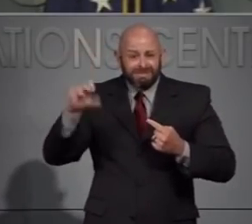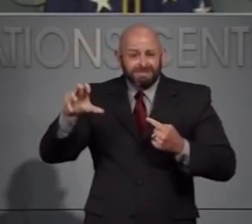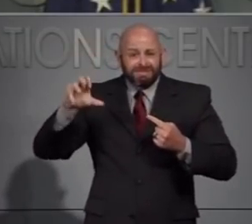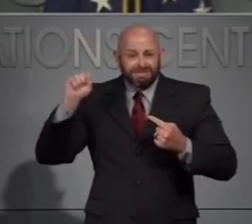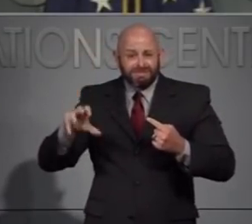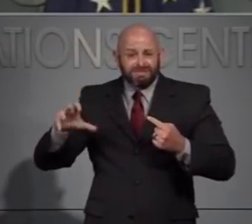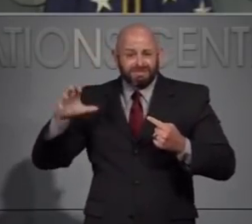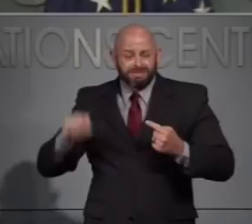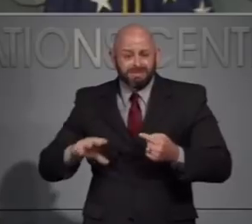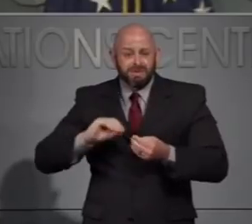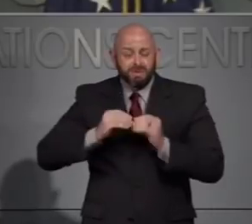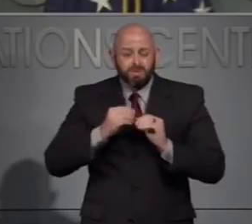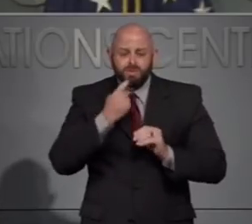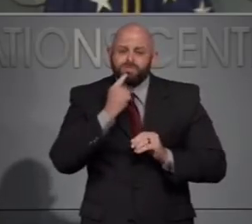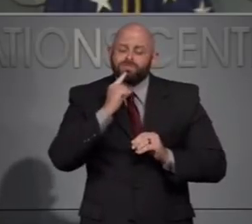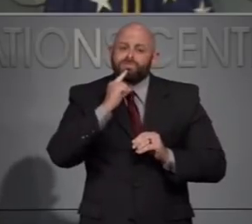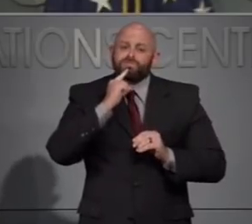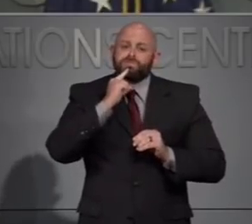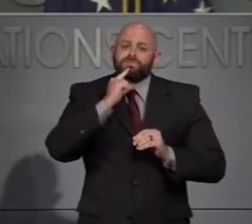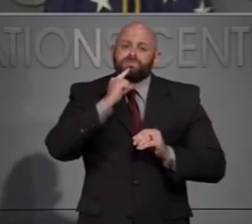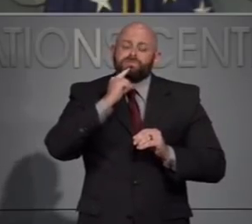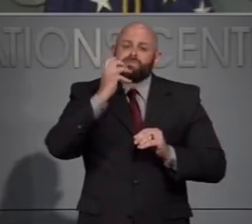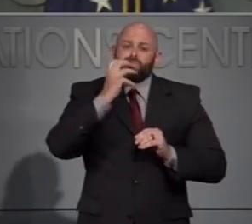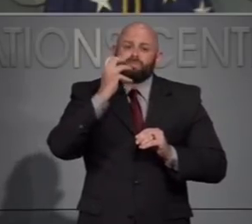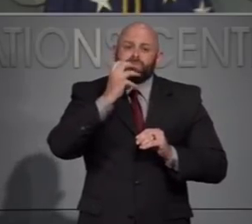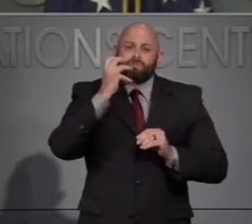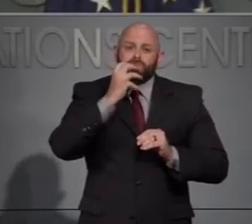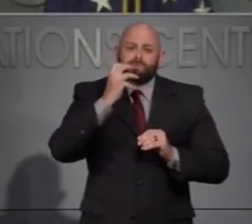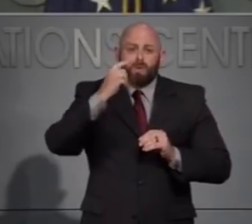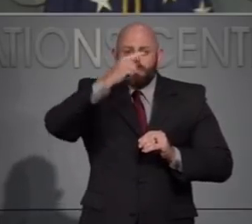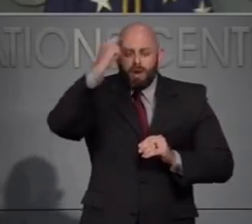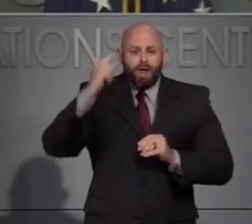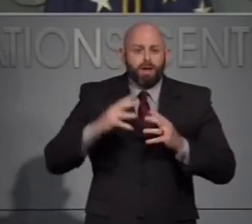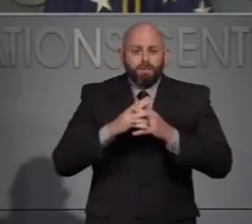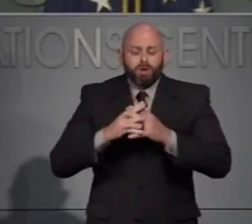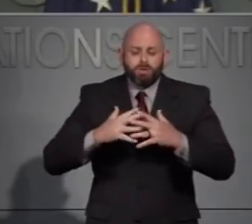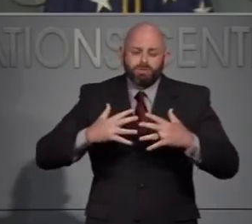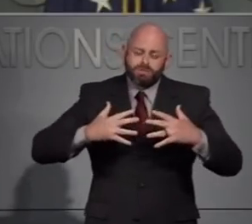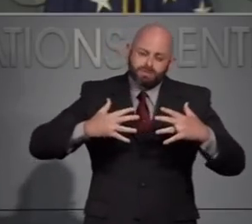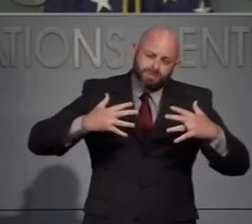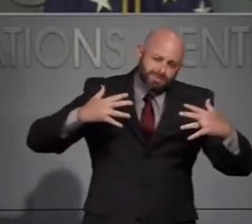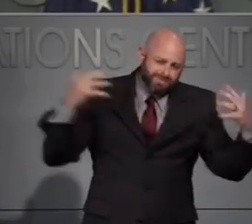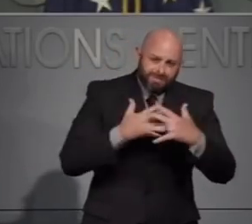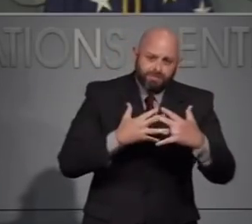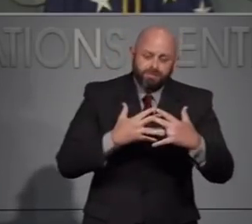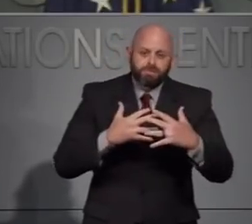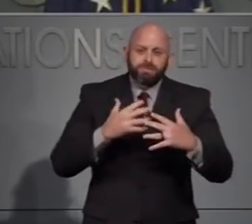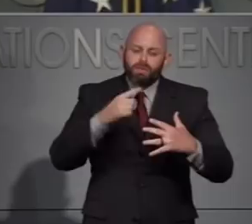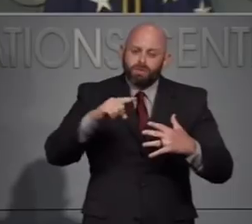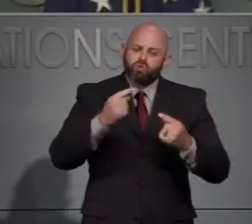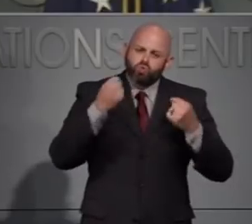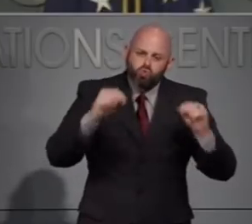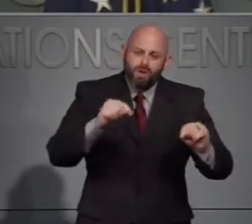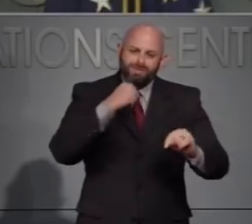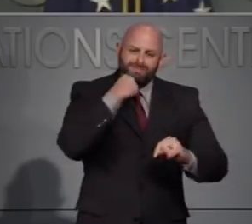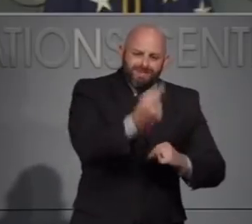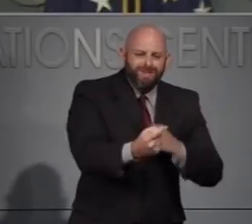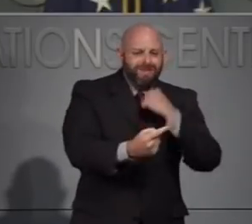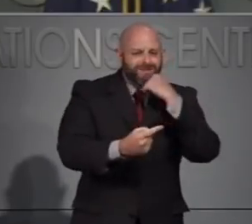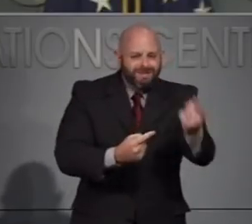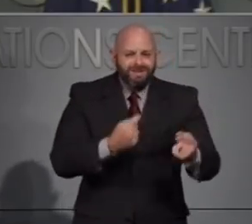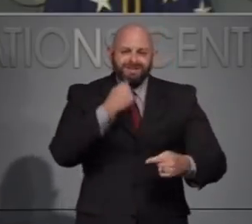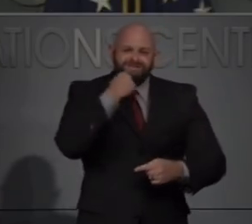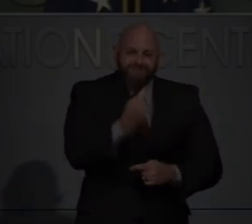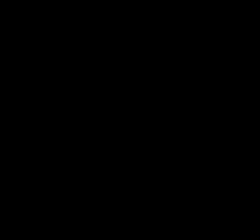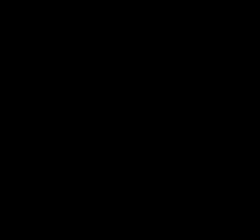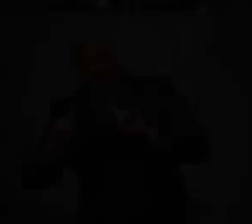And they tell a story that black Americans have been living and telling us every day even when there is